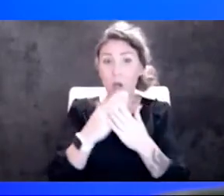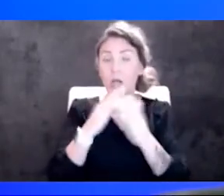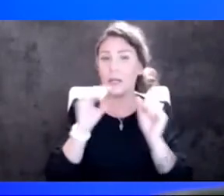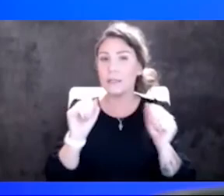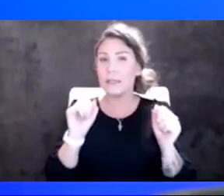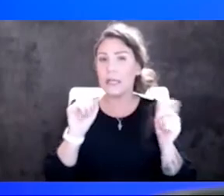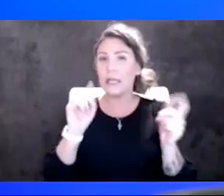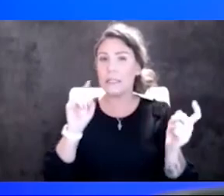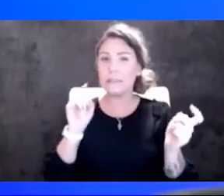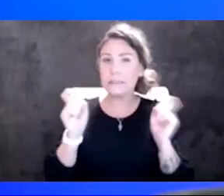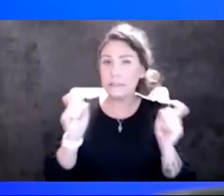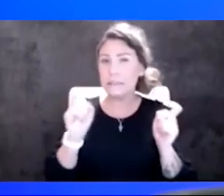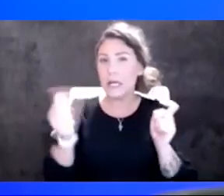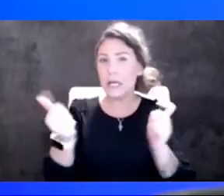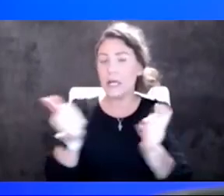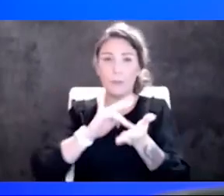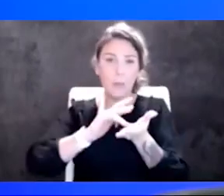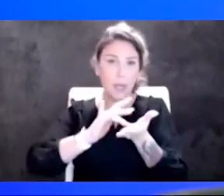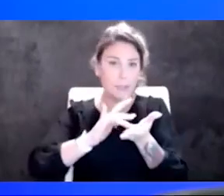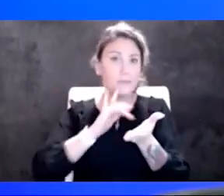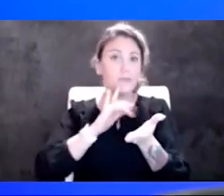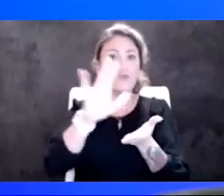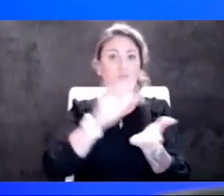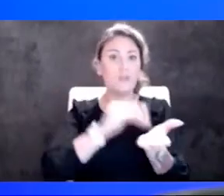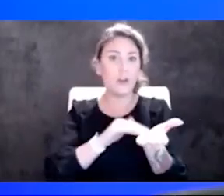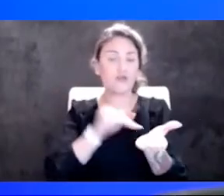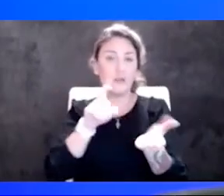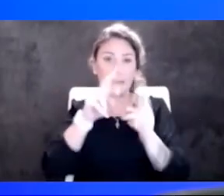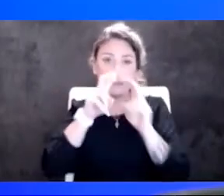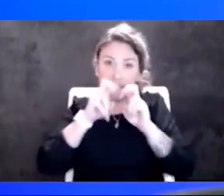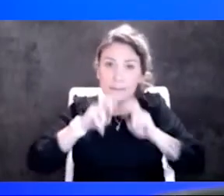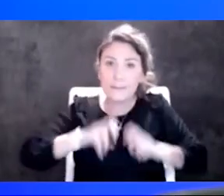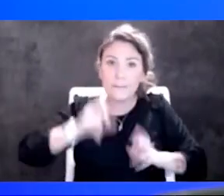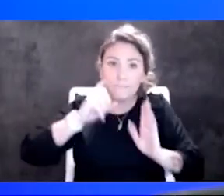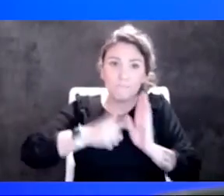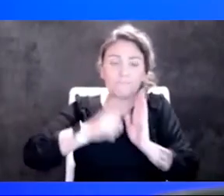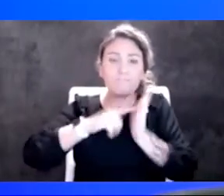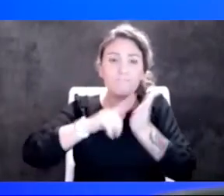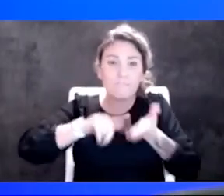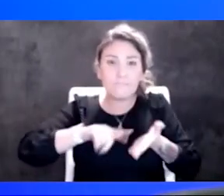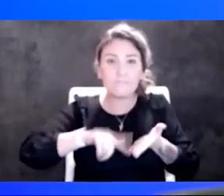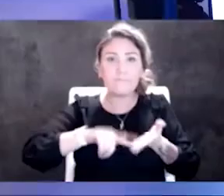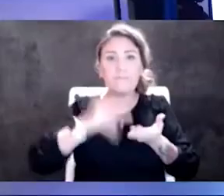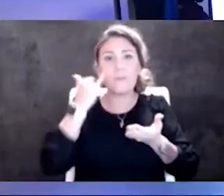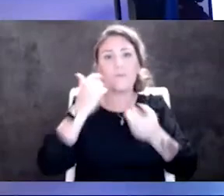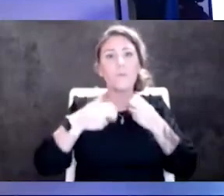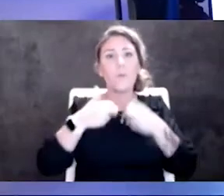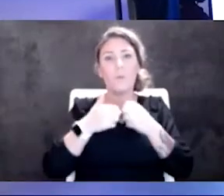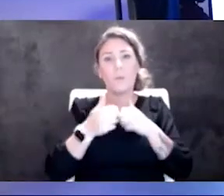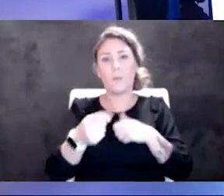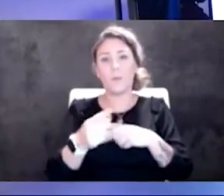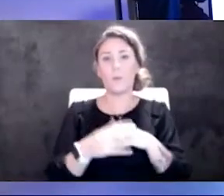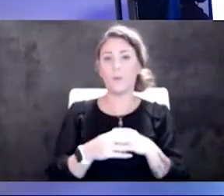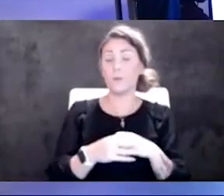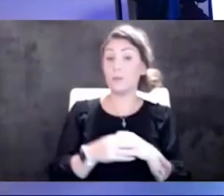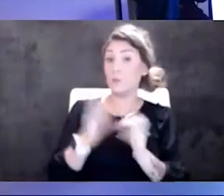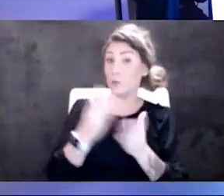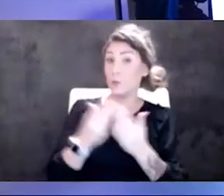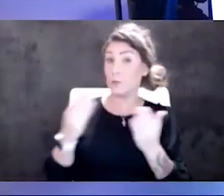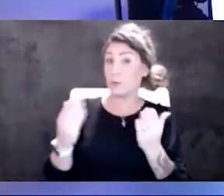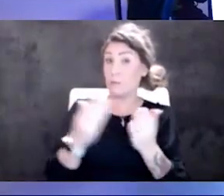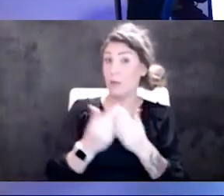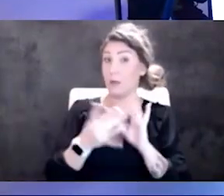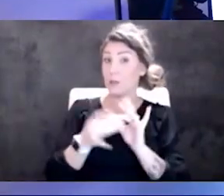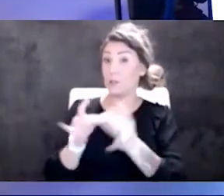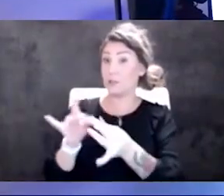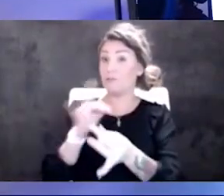So it's going to be one that, you know, your doctor's going to need to look at real closely to see if it's a problem for you or not. Supply chain around something like that, because I